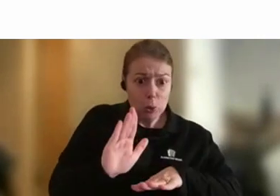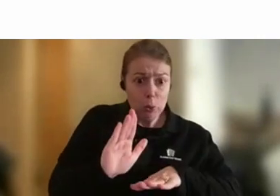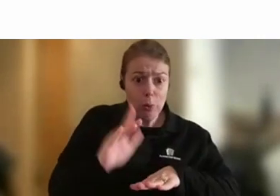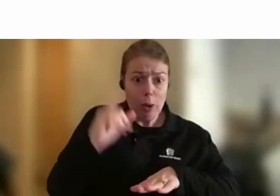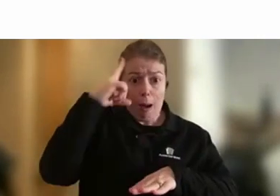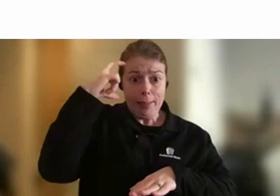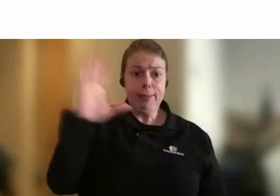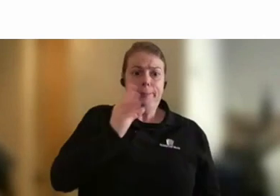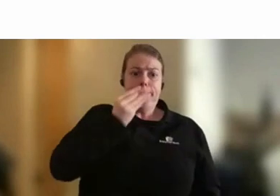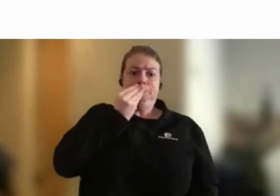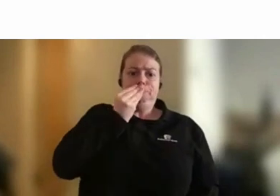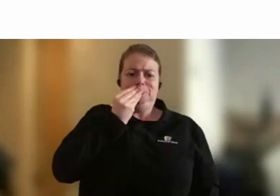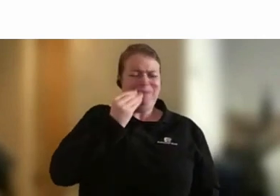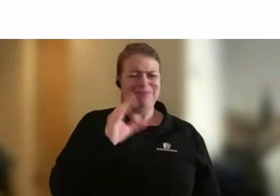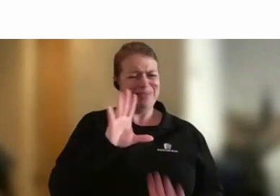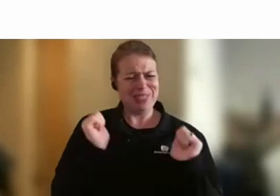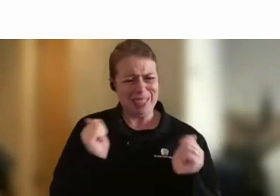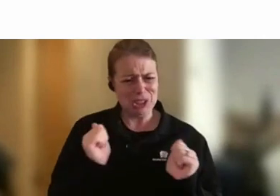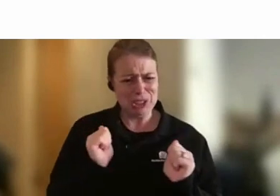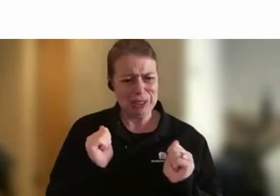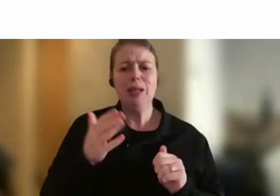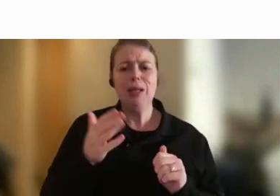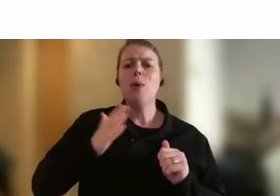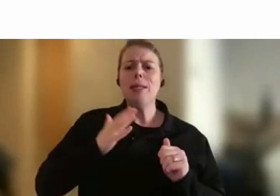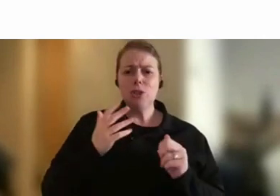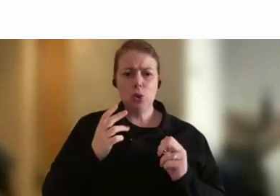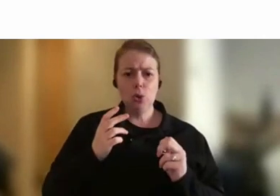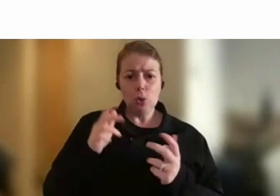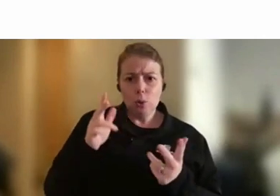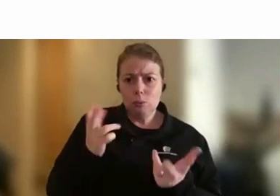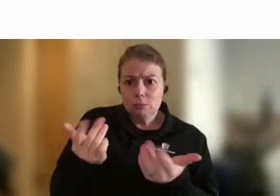younger people into the public service, ask our graduates.